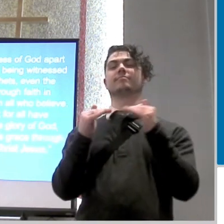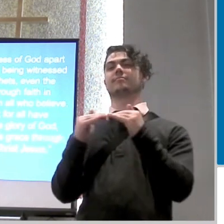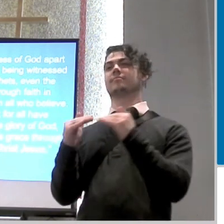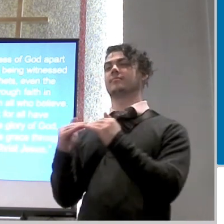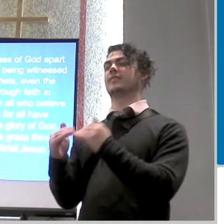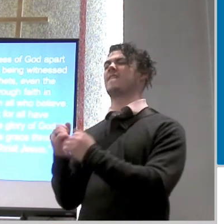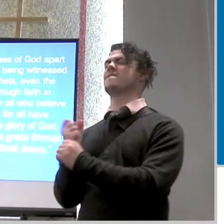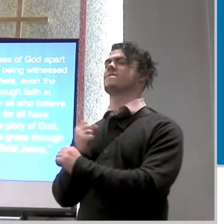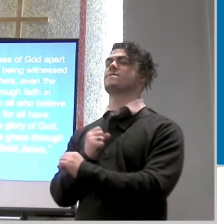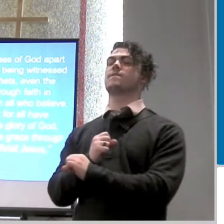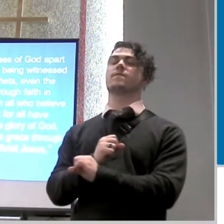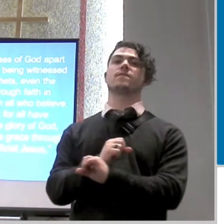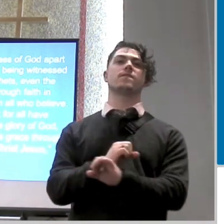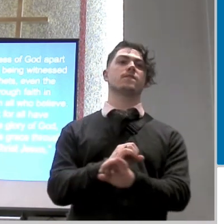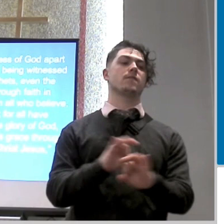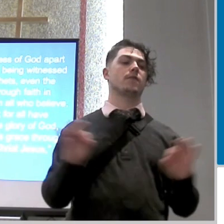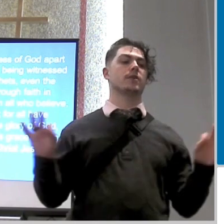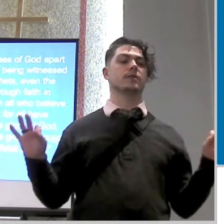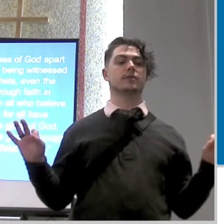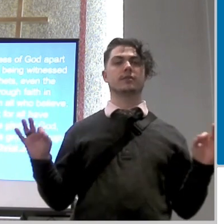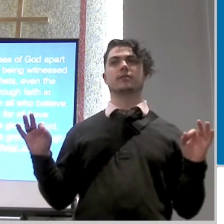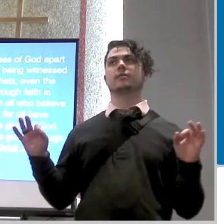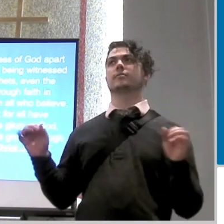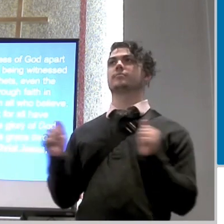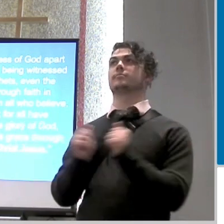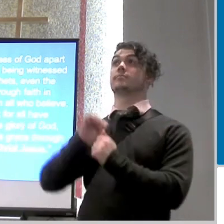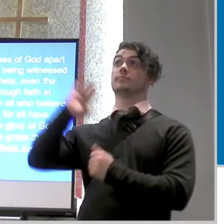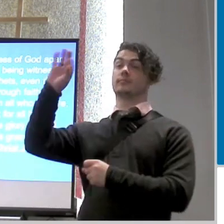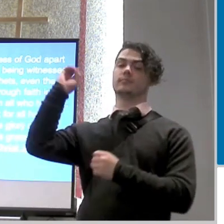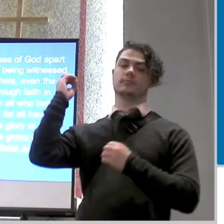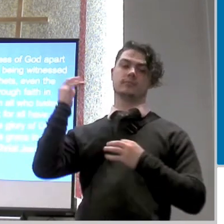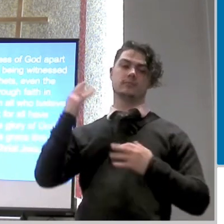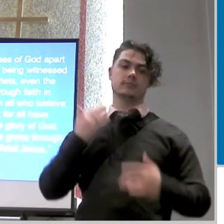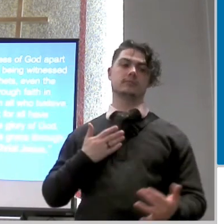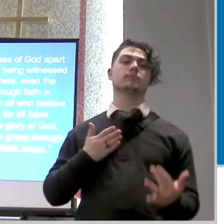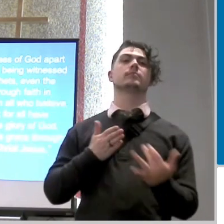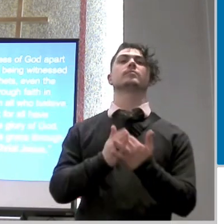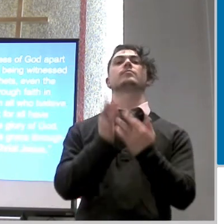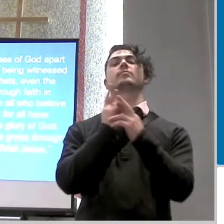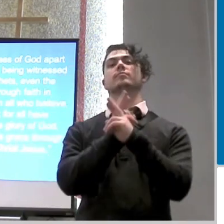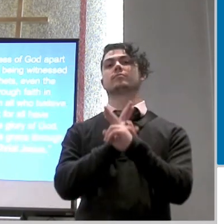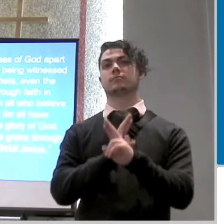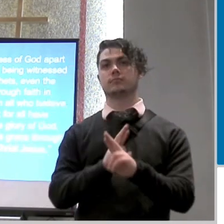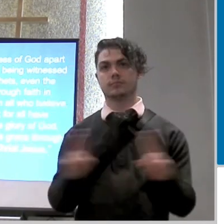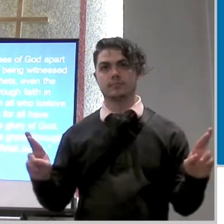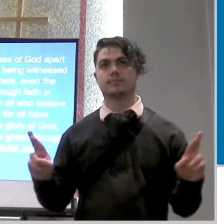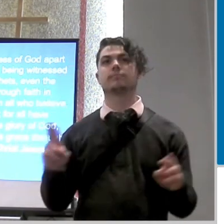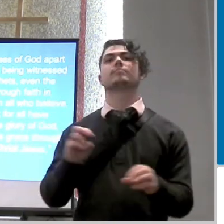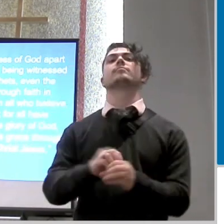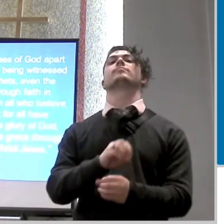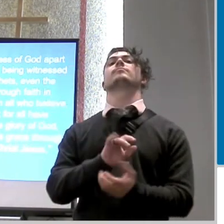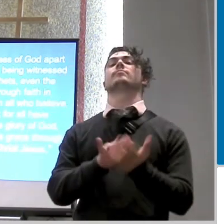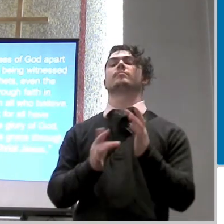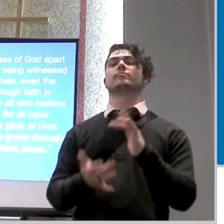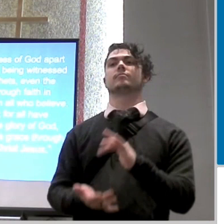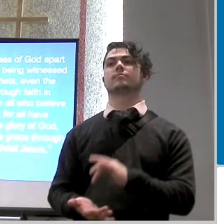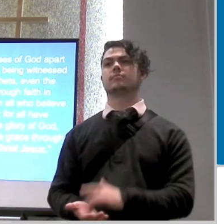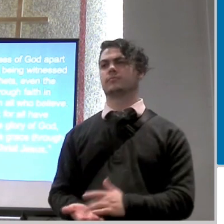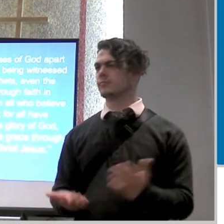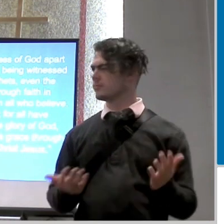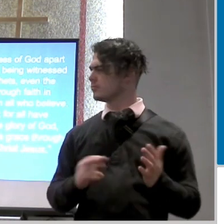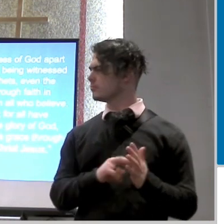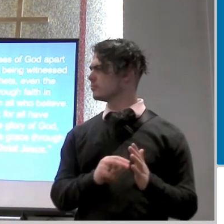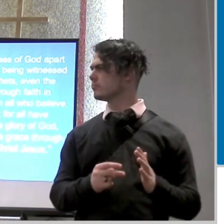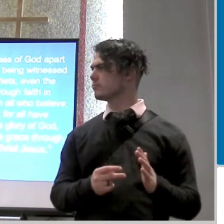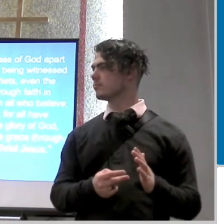freely by his grace through the redemption that is in christ jesus what does that